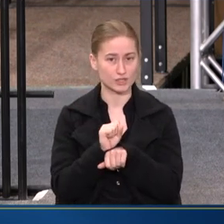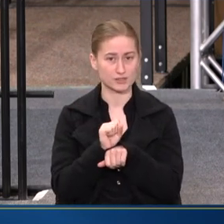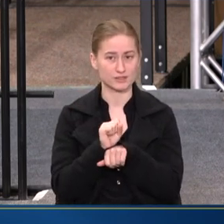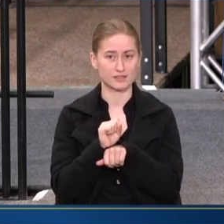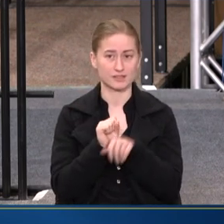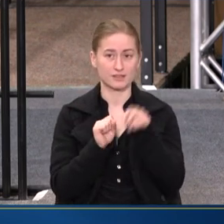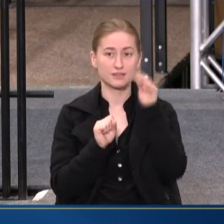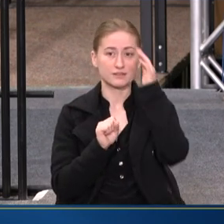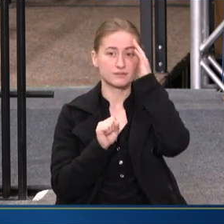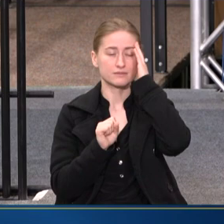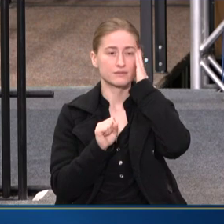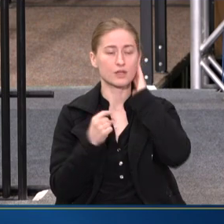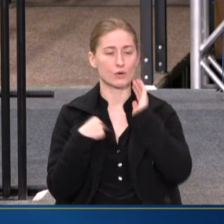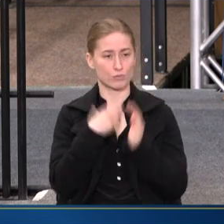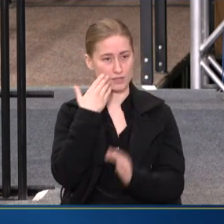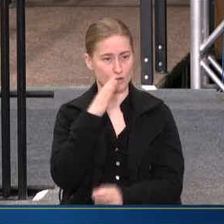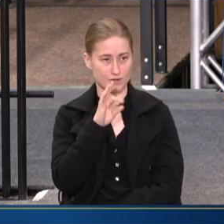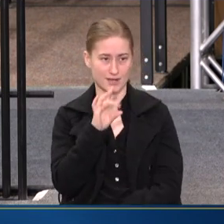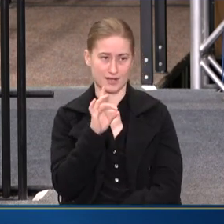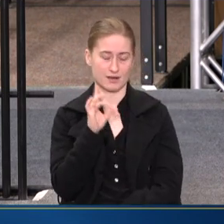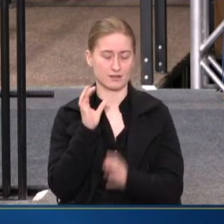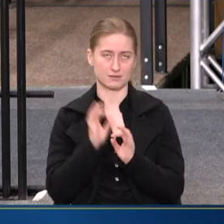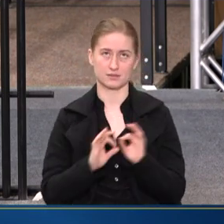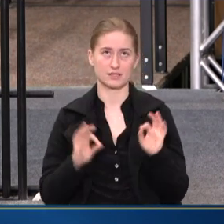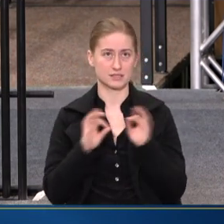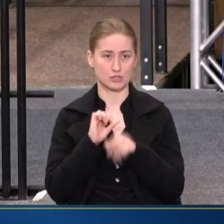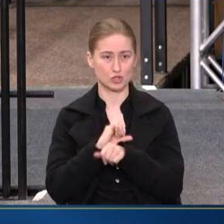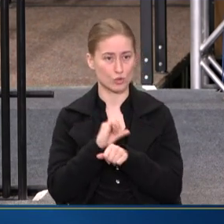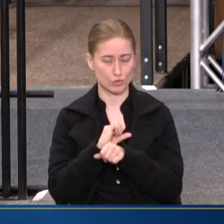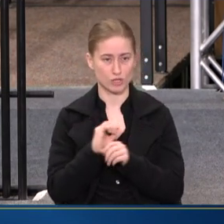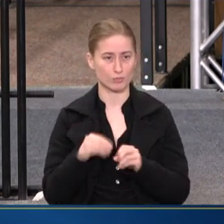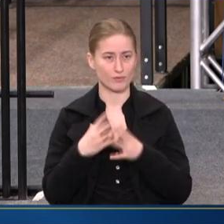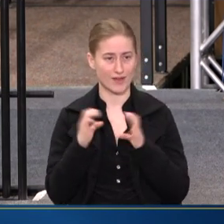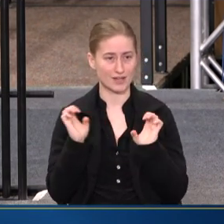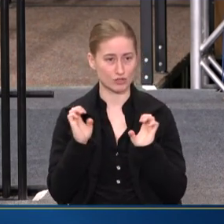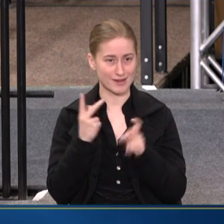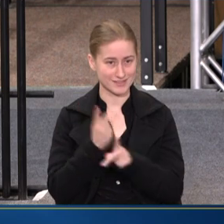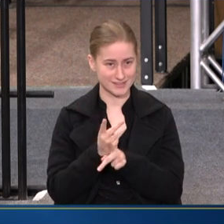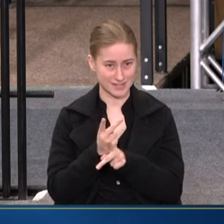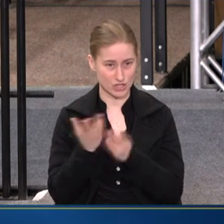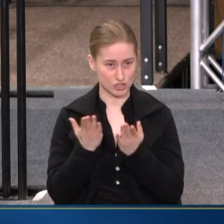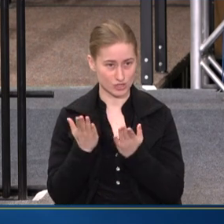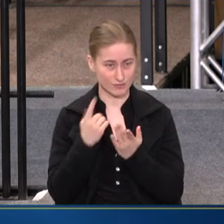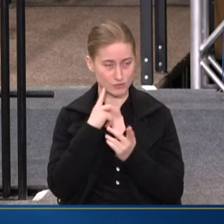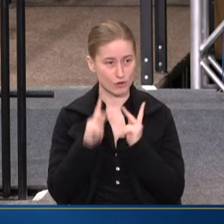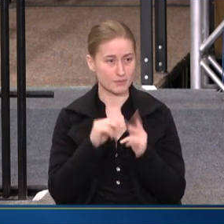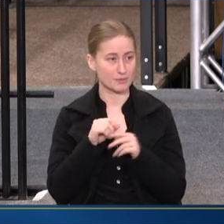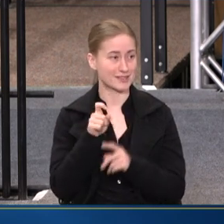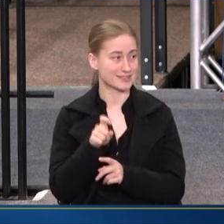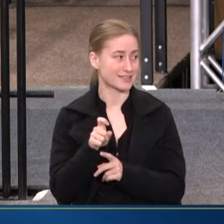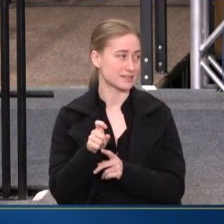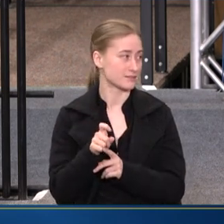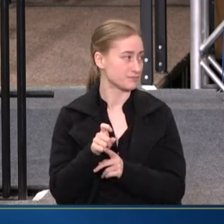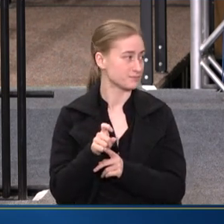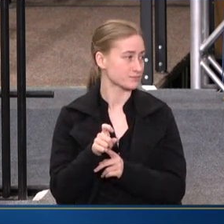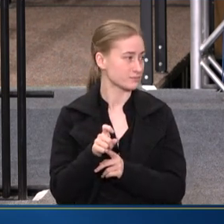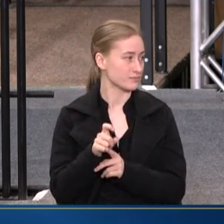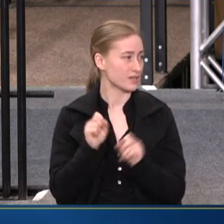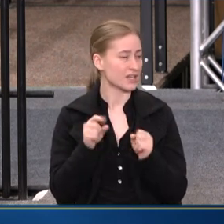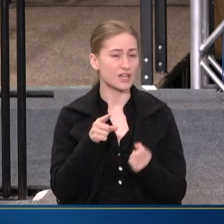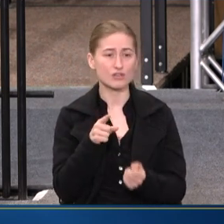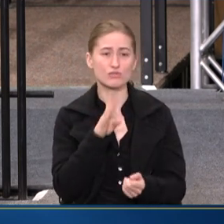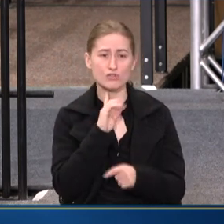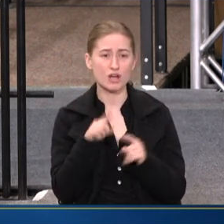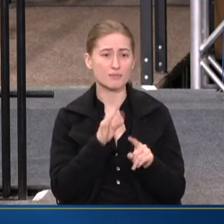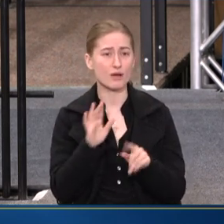WE KNOW 988 DOES SUCH ESSENTIAL WORK IN PROVIDING CRISIS CARE SERVICES TO PEOPLE IN NEED. CAN YOU